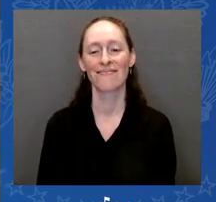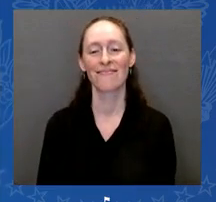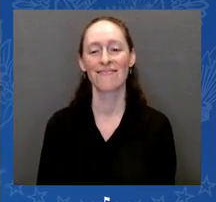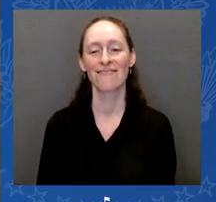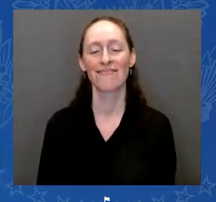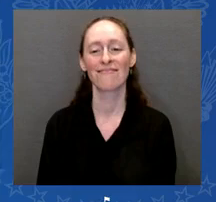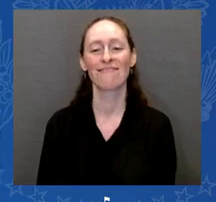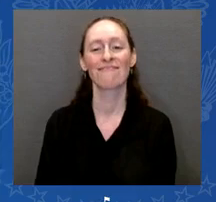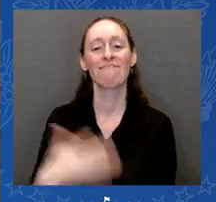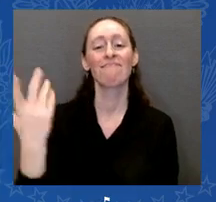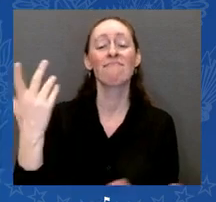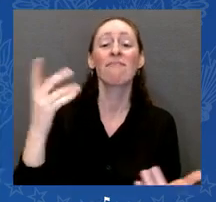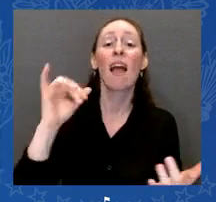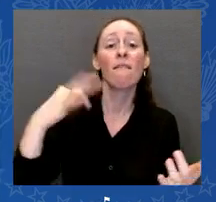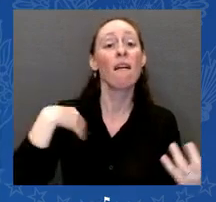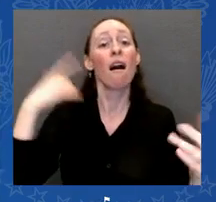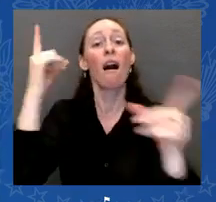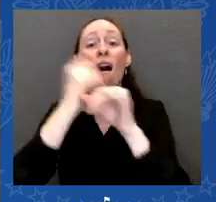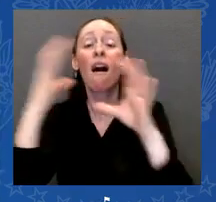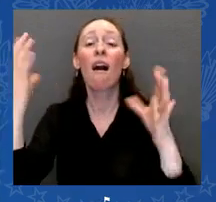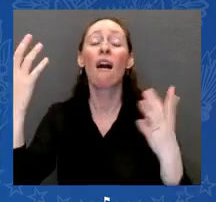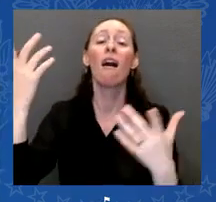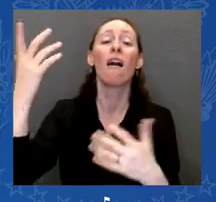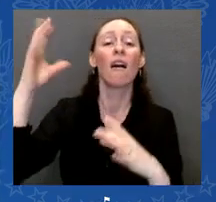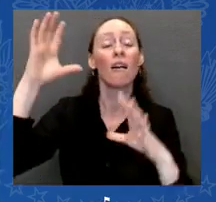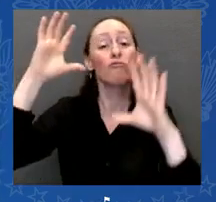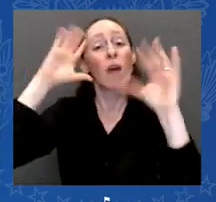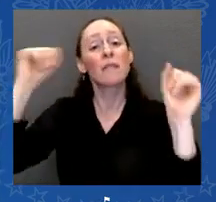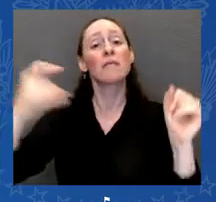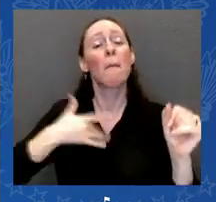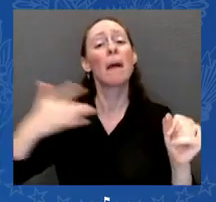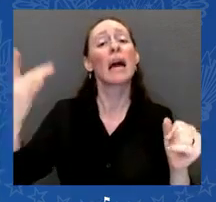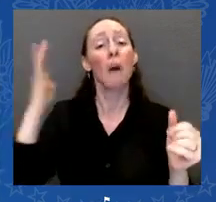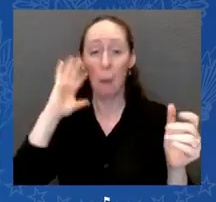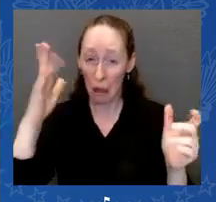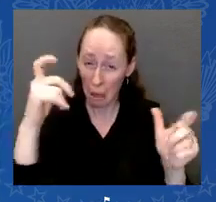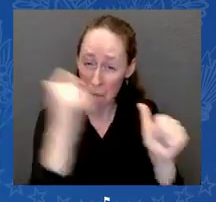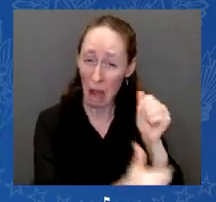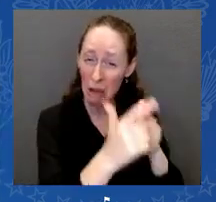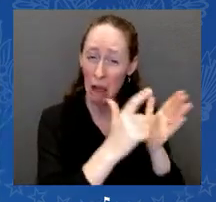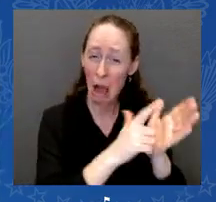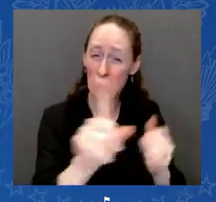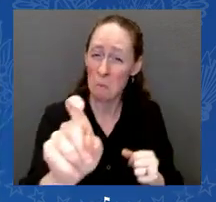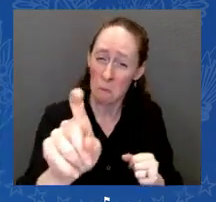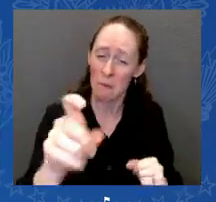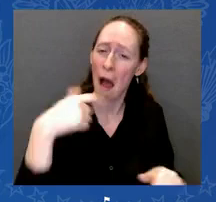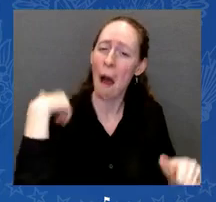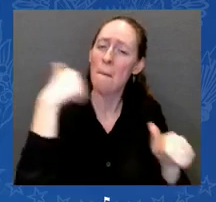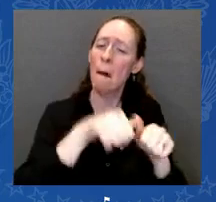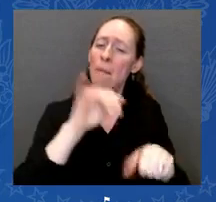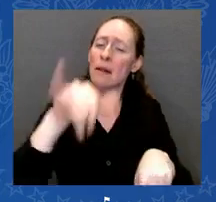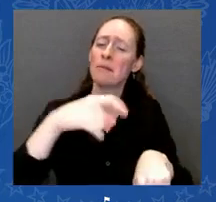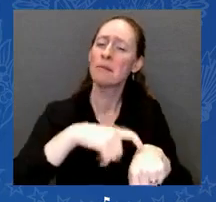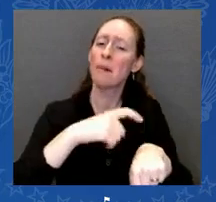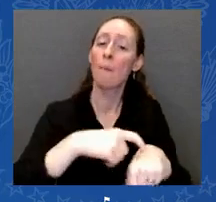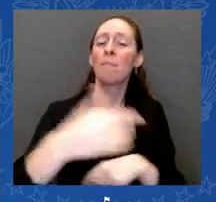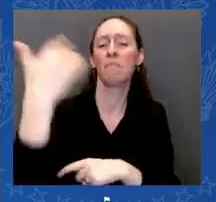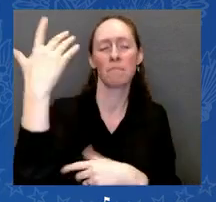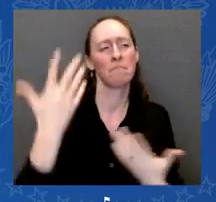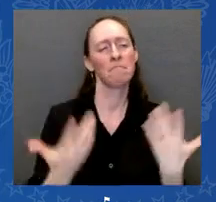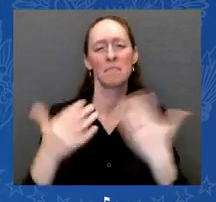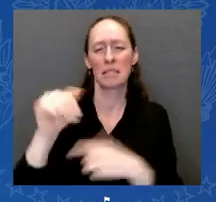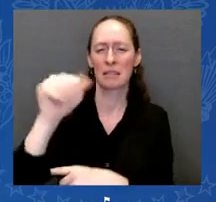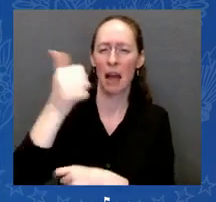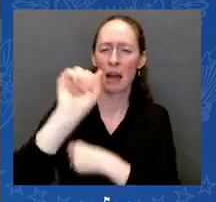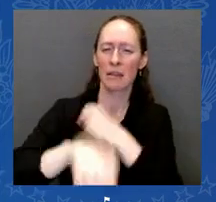remember are two conference rooms nearly 10 years ago in Danbury, Connecticut. Senator Blumenthal